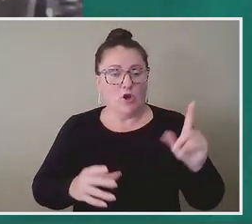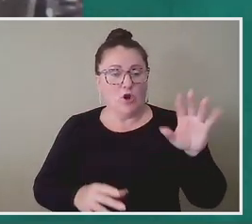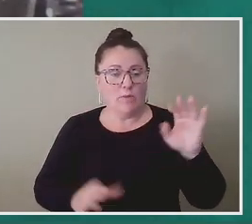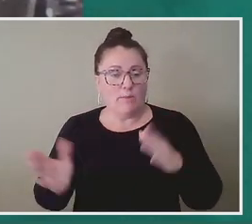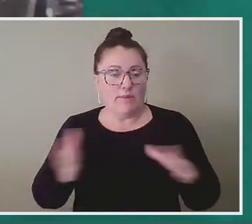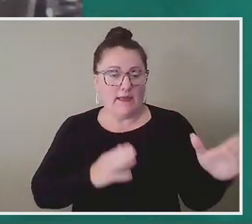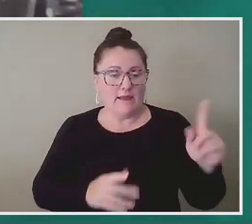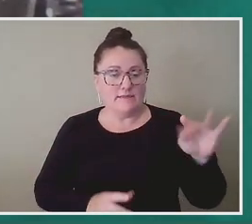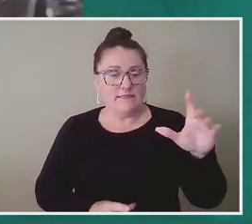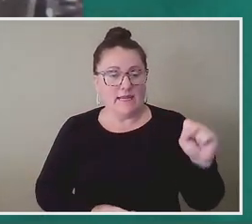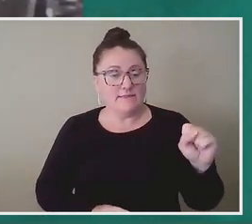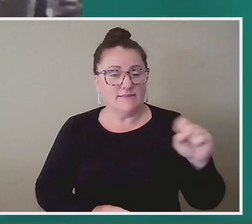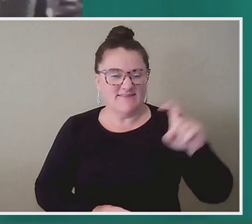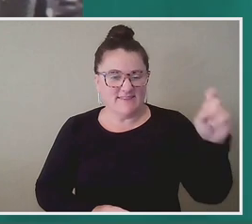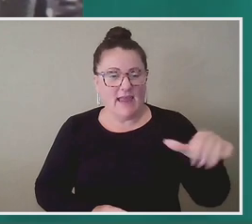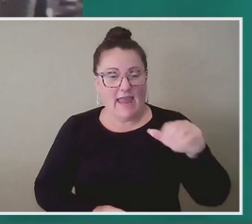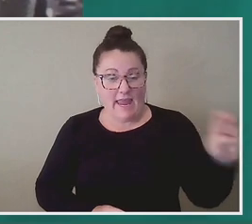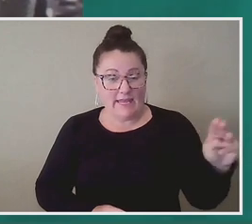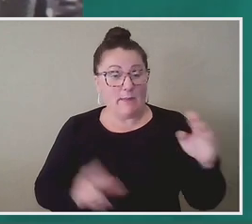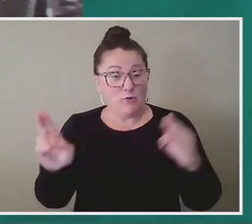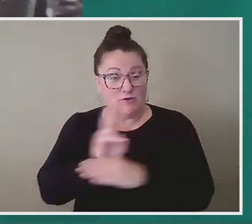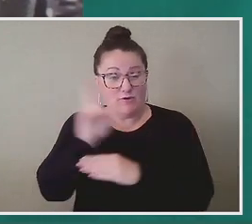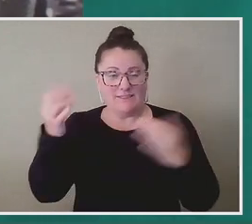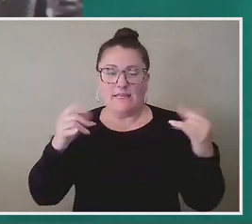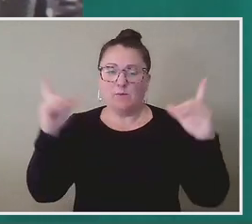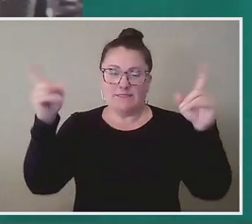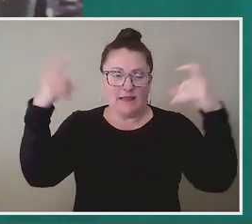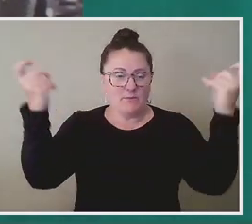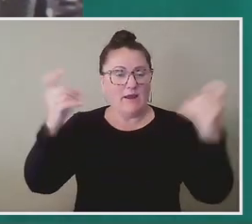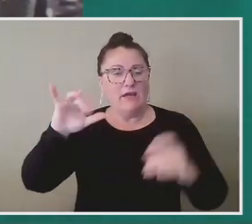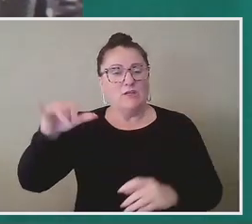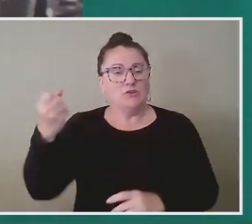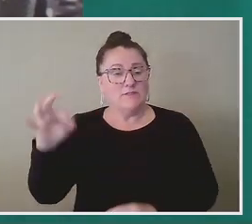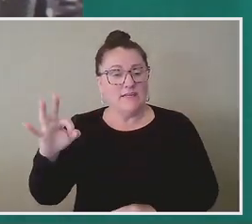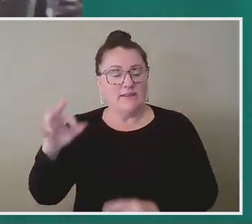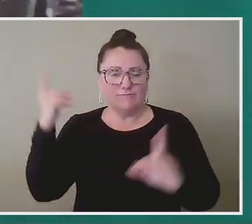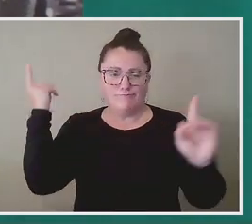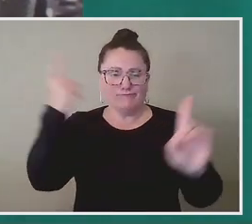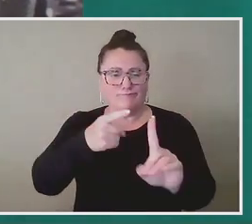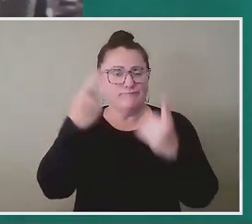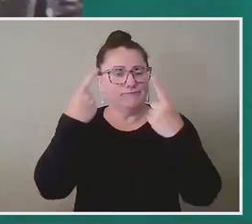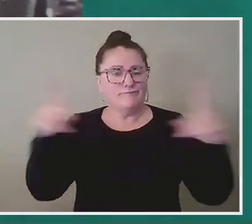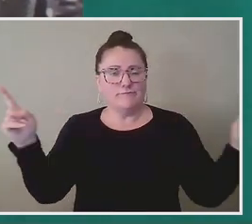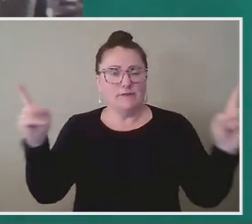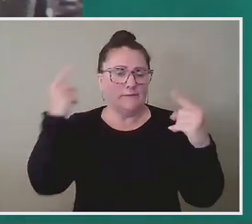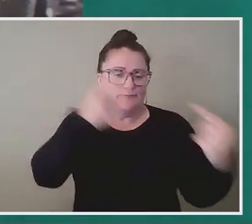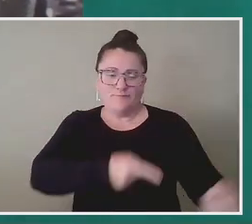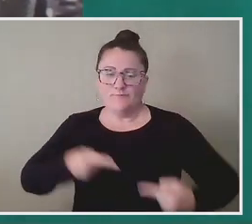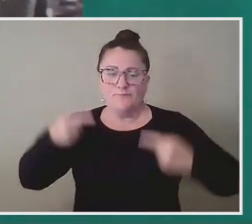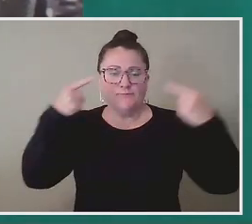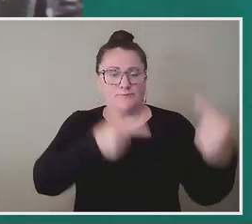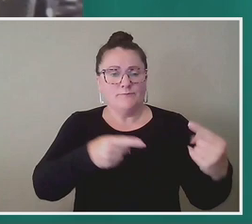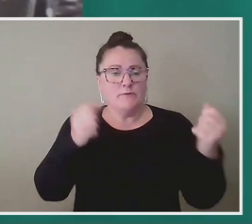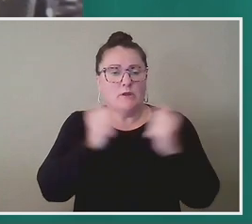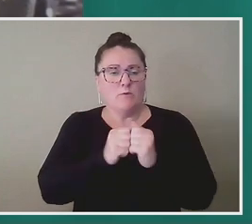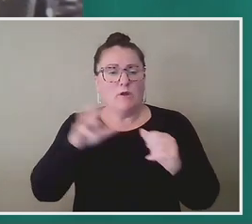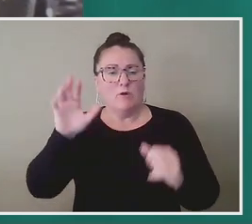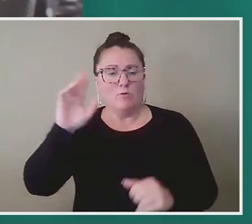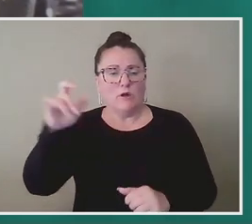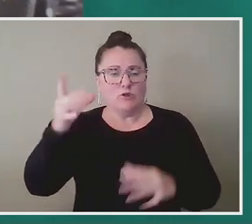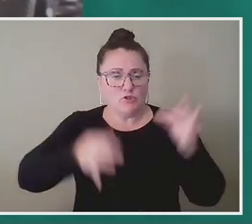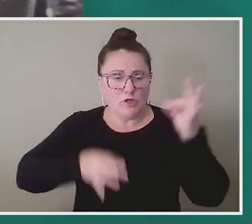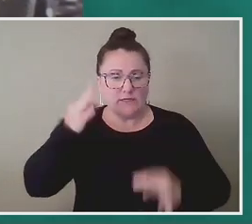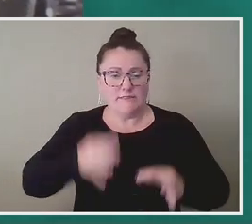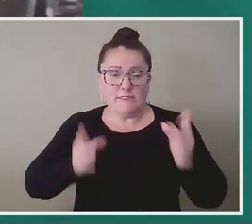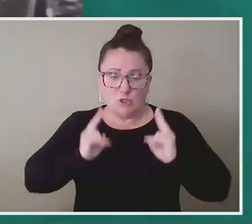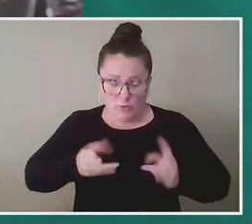&M University. And today we celebrate Juneteenth as both a milestone in African Americans' long struggle for racial justice and human rights.